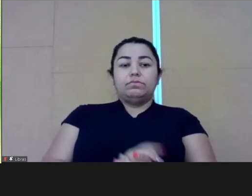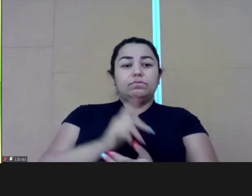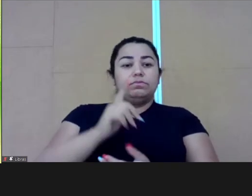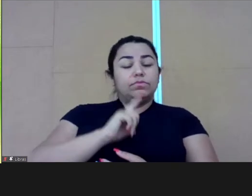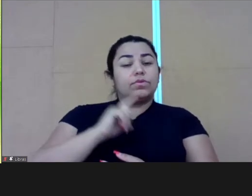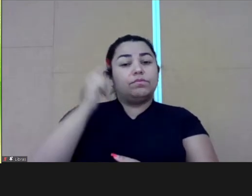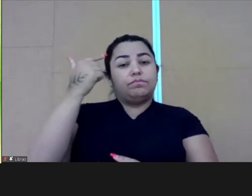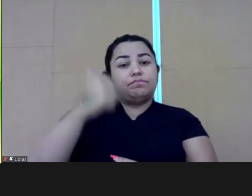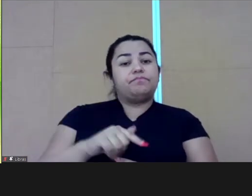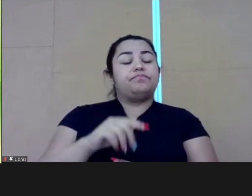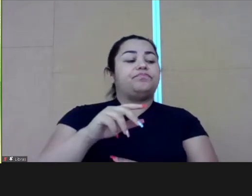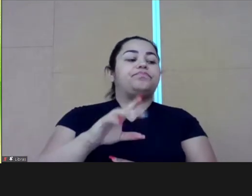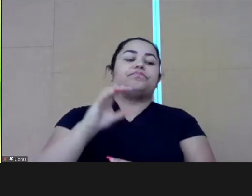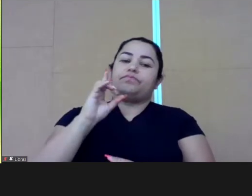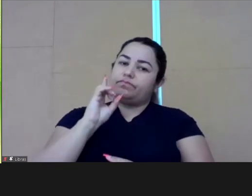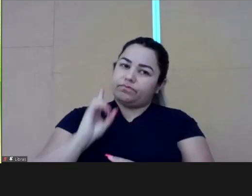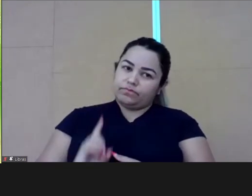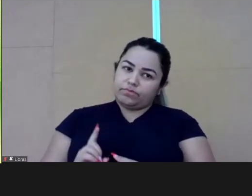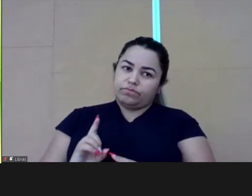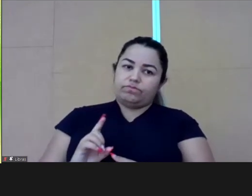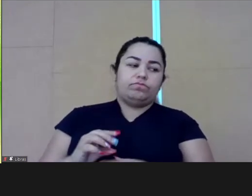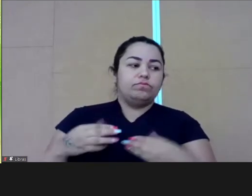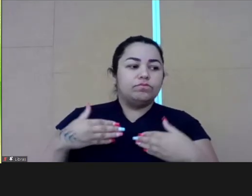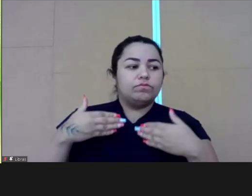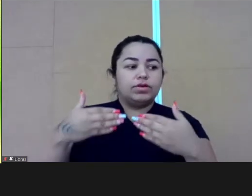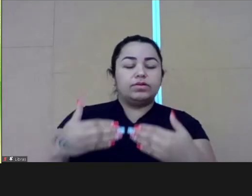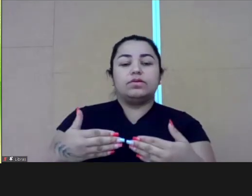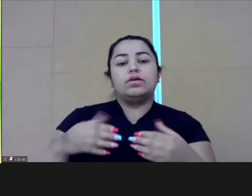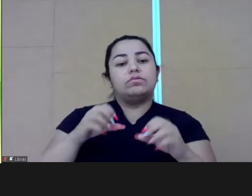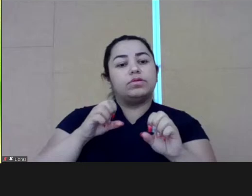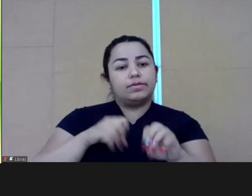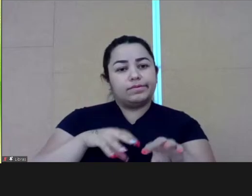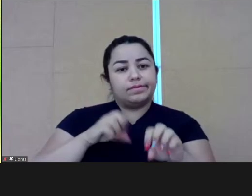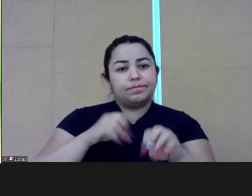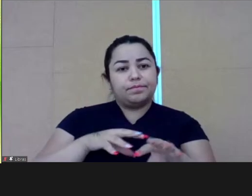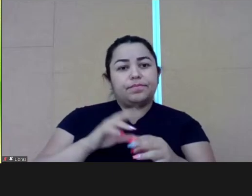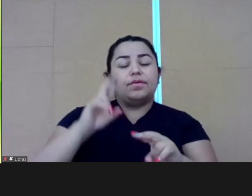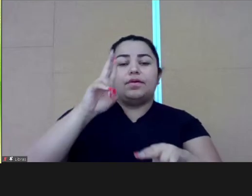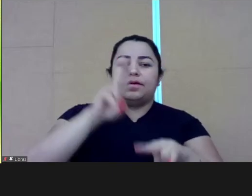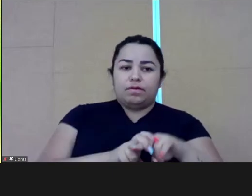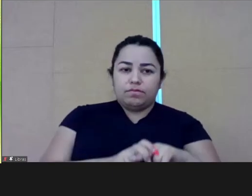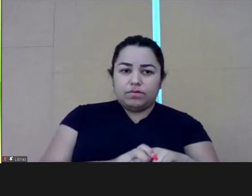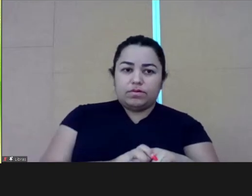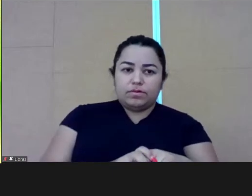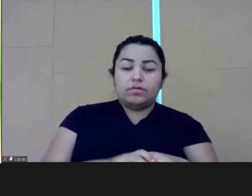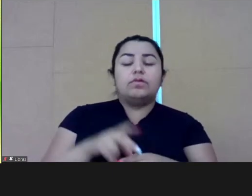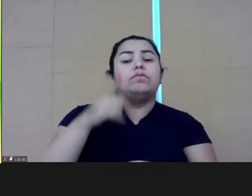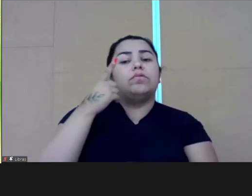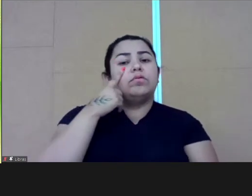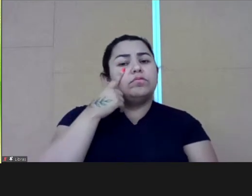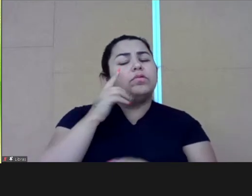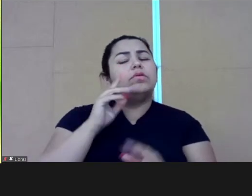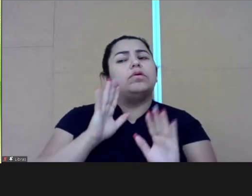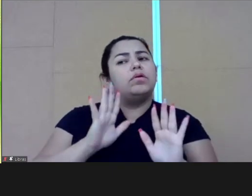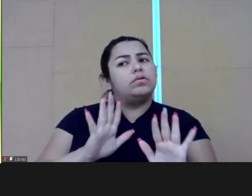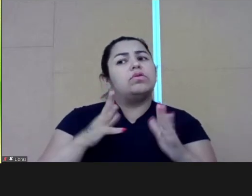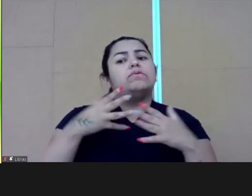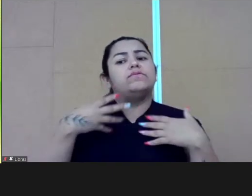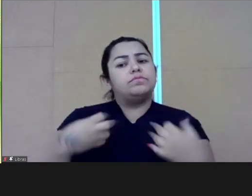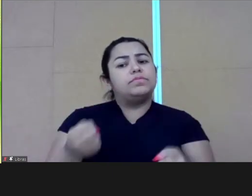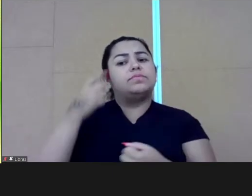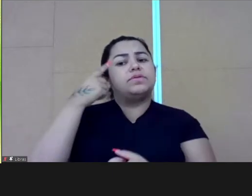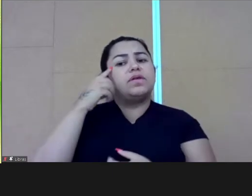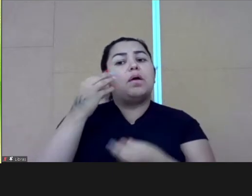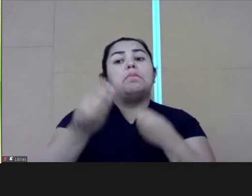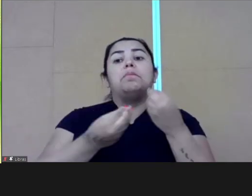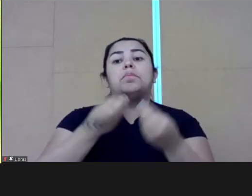had another colleague who was a director on the education ministry and he would always